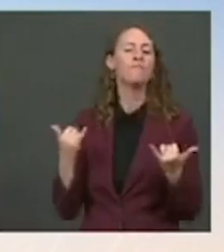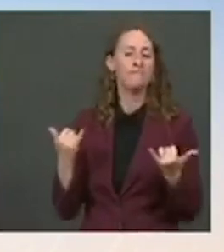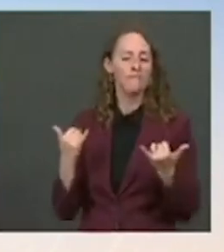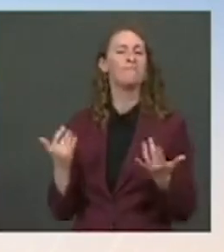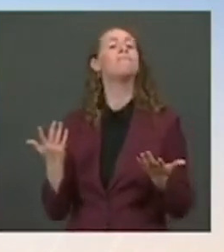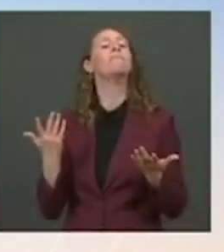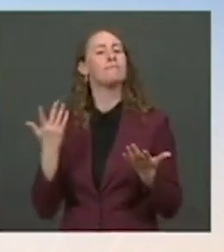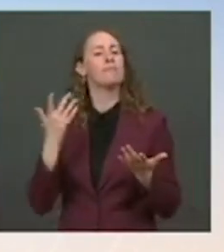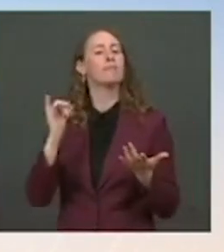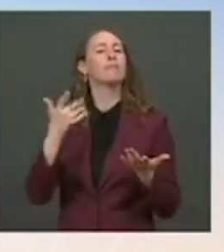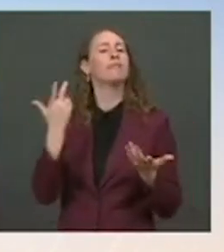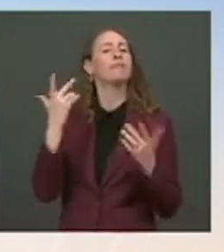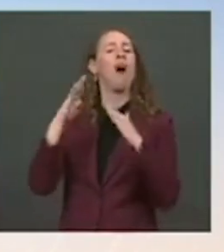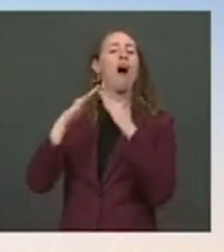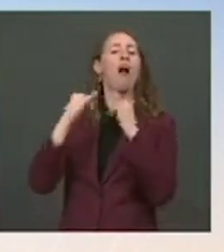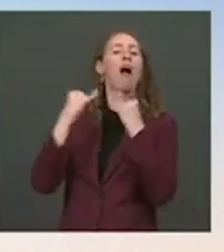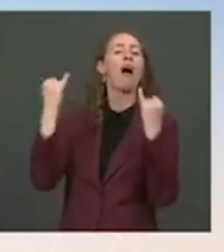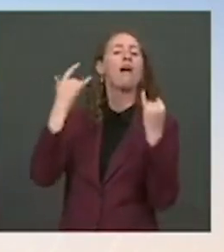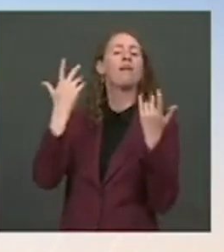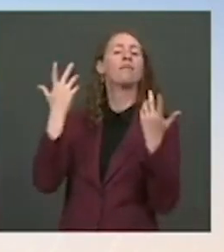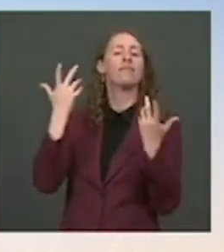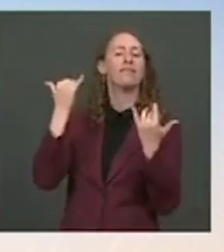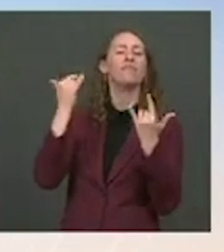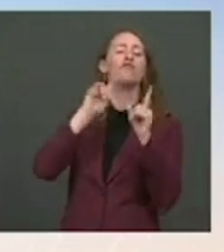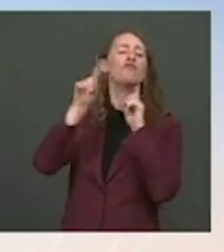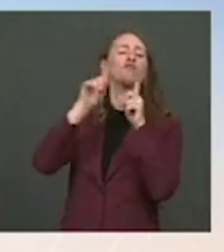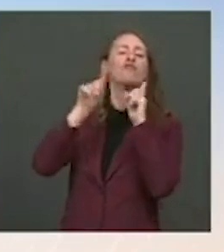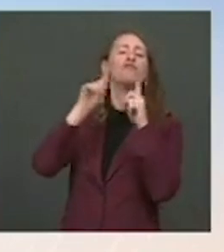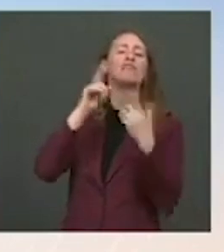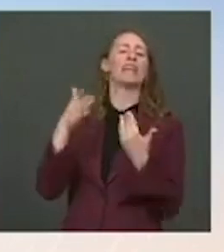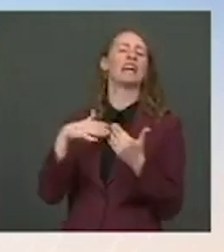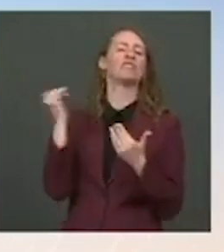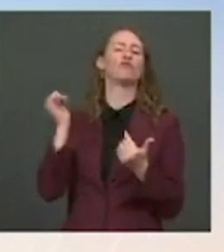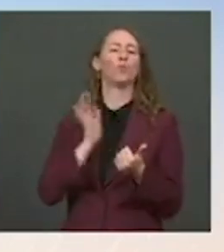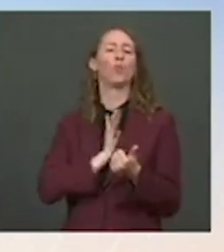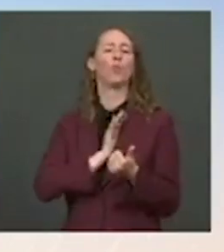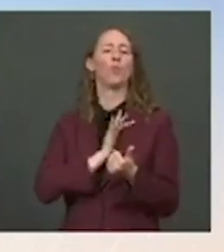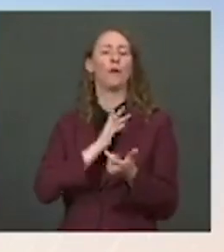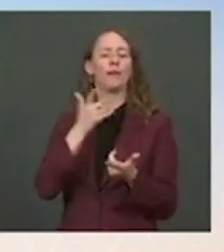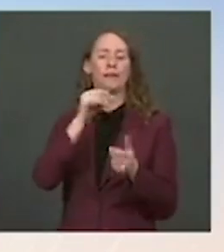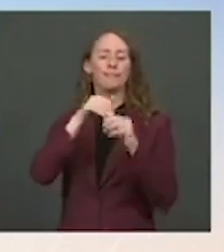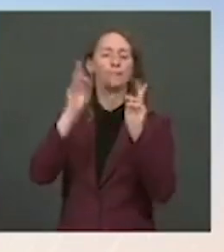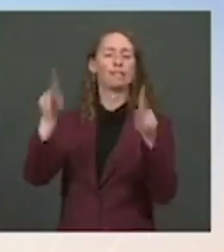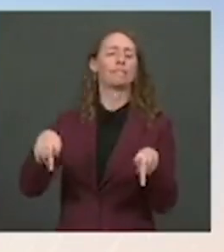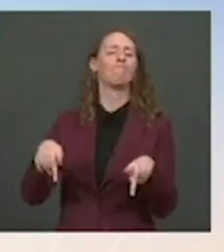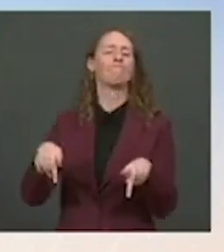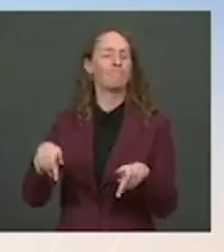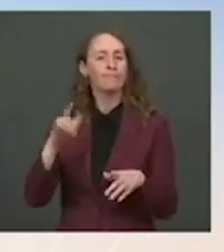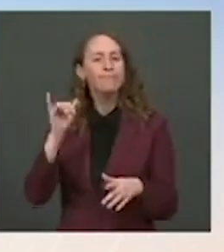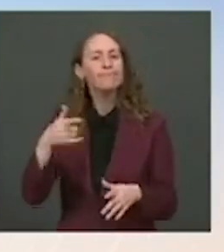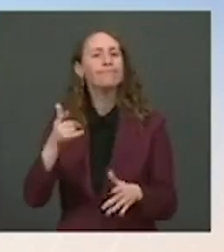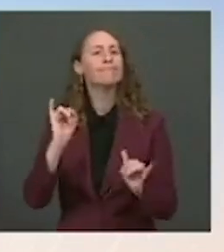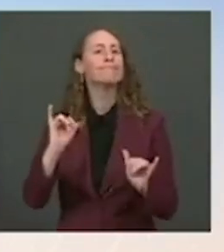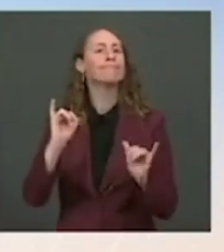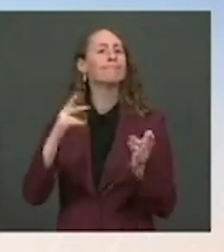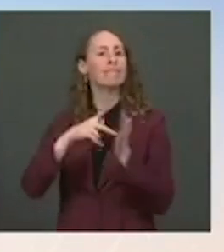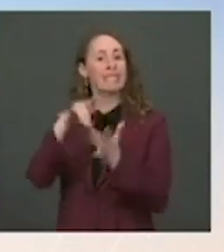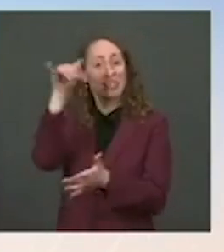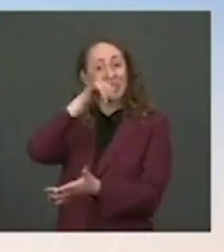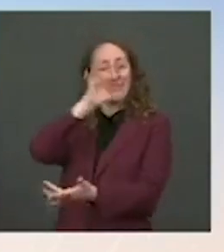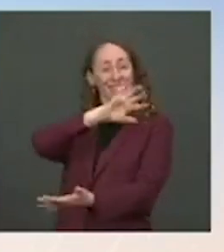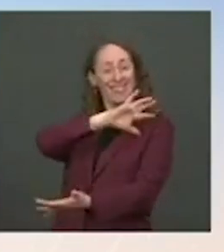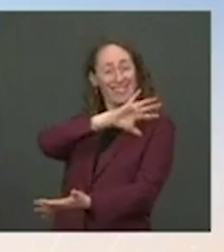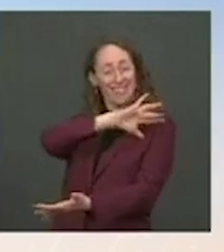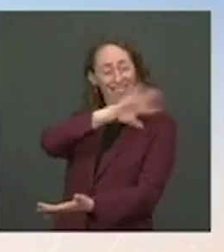things online than going into stores. And so that is also impacting the volume, and there's a need for more. So we've been working on this since